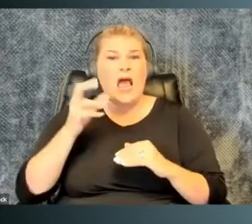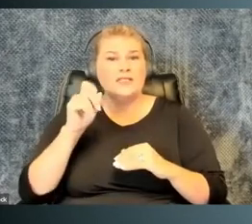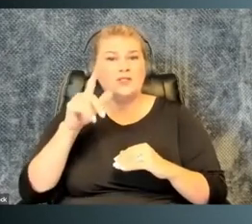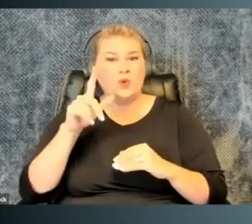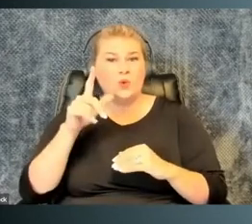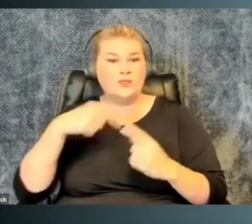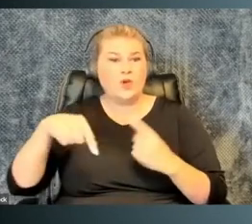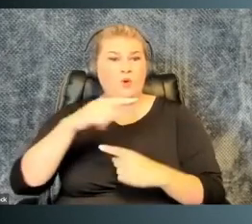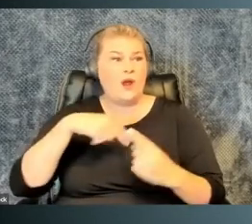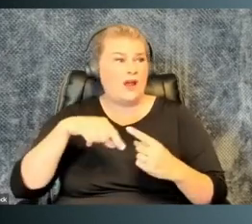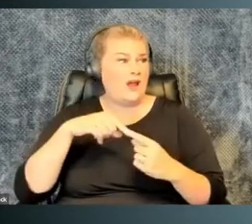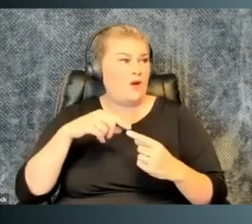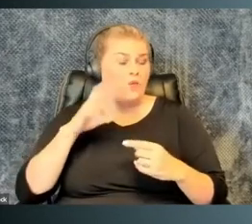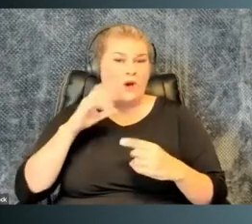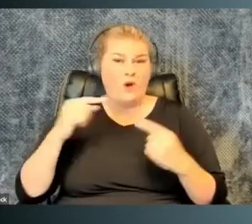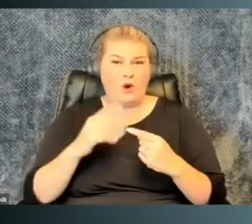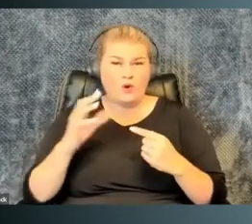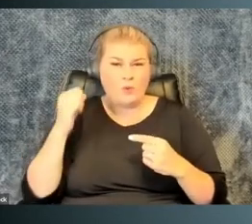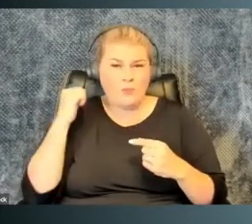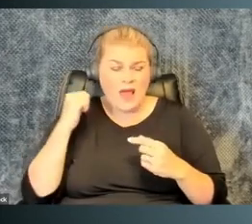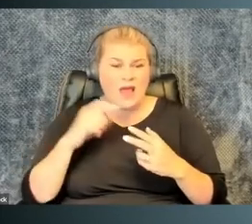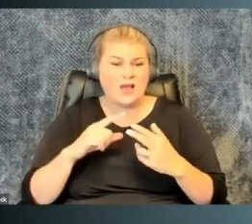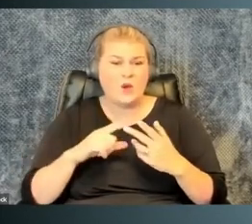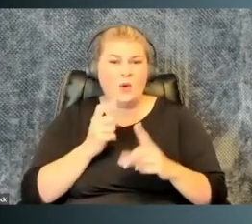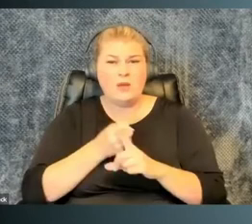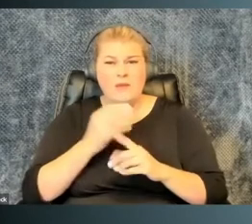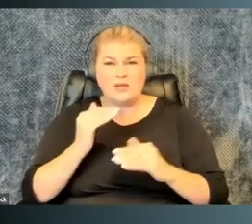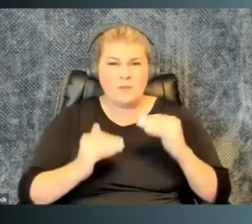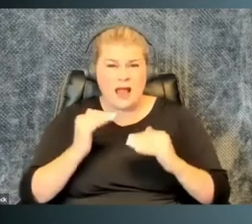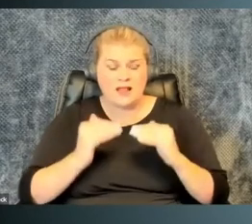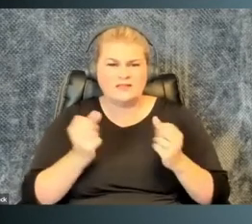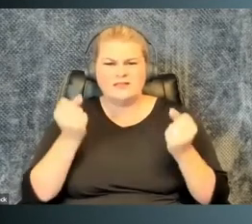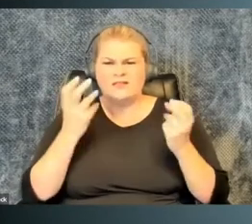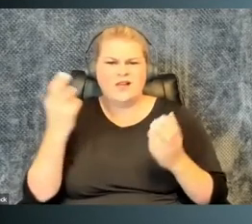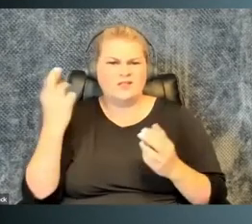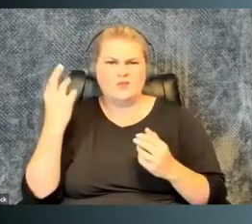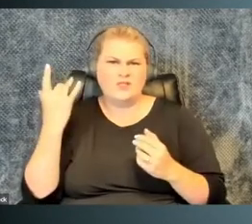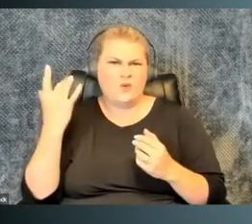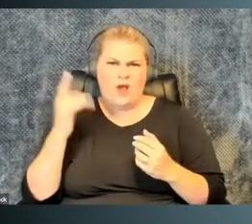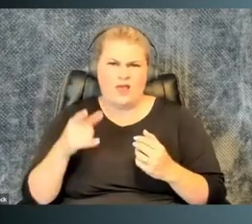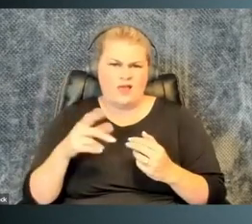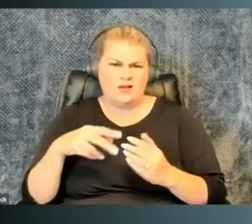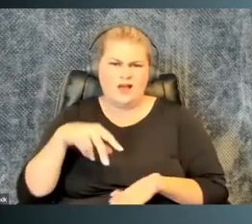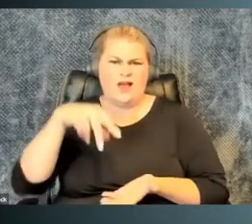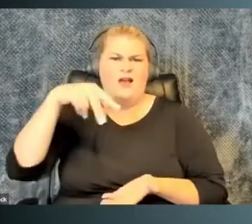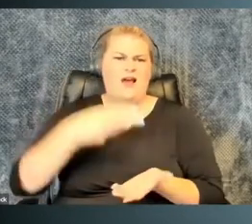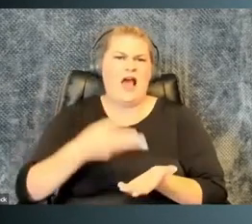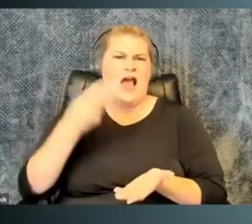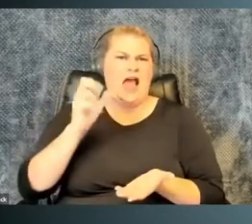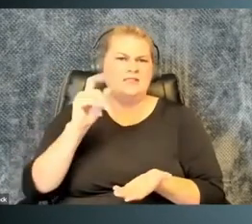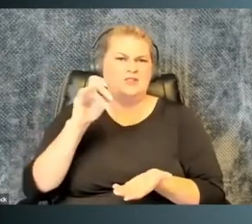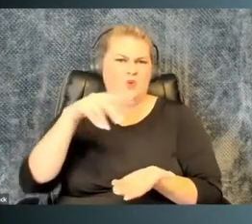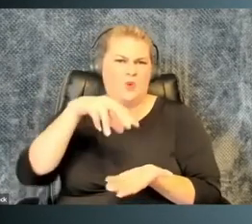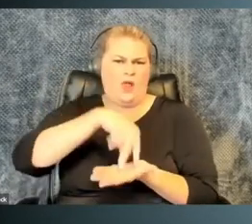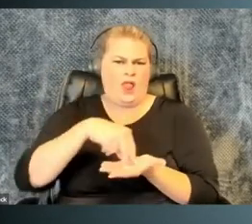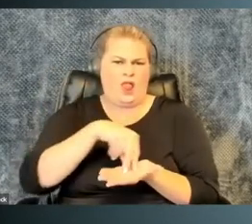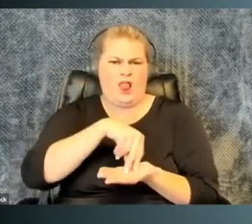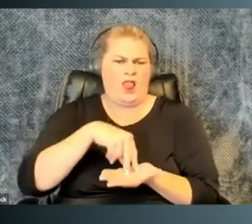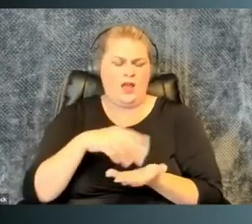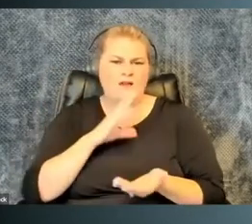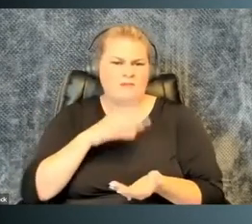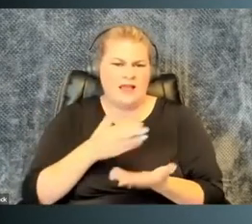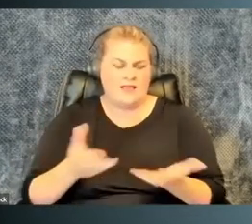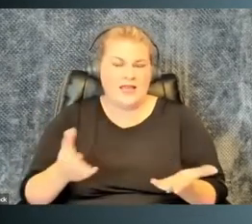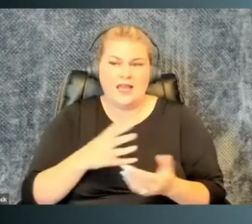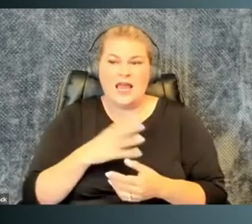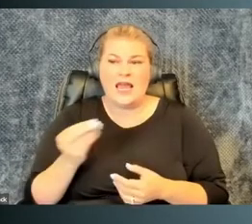community, high stools that move around are going to hurt your back, impact your sense of balance. There's lots of reasons high stools are a bad